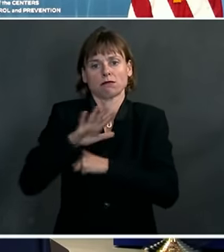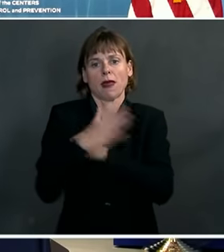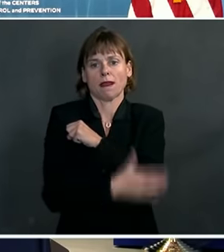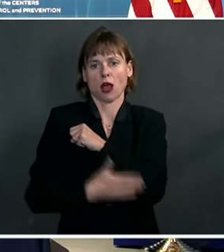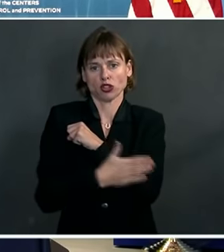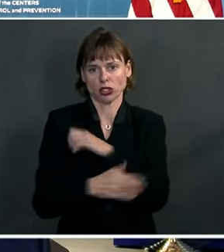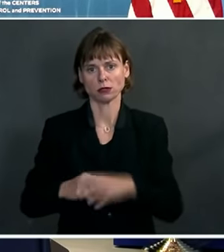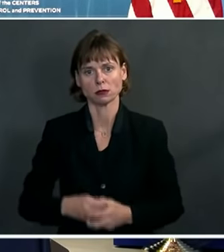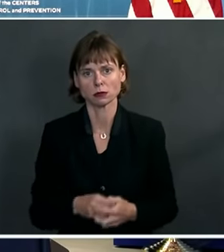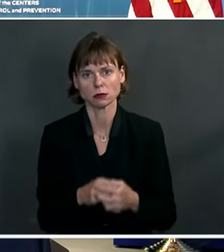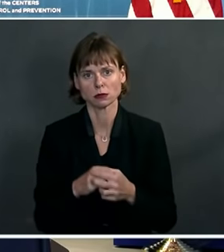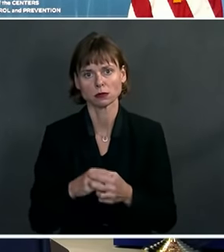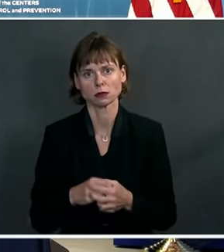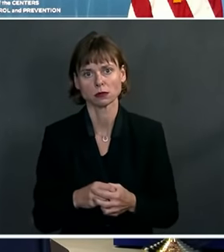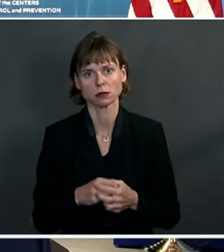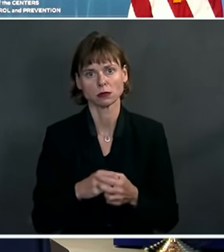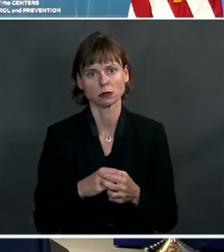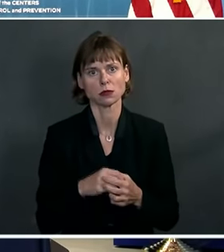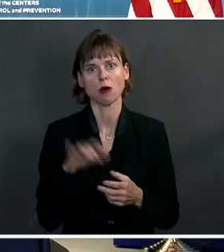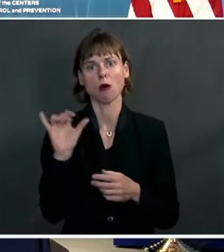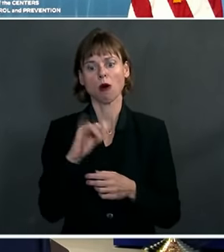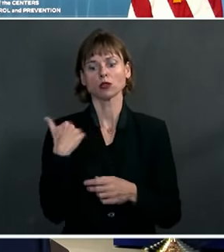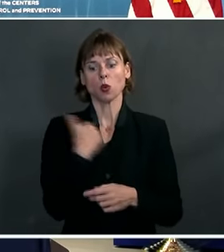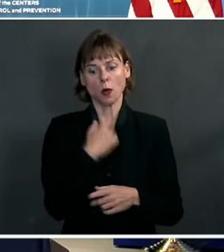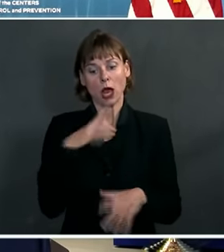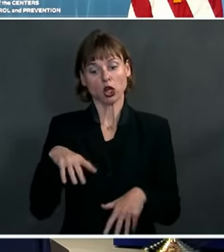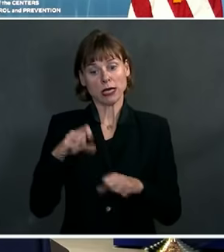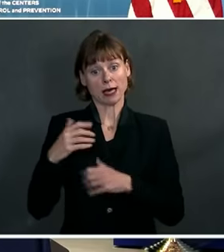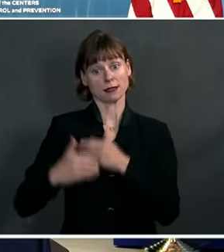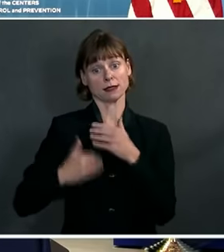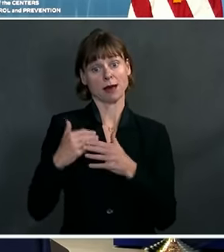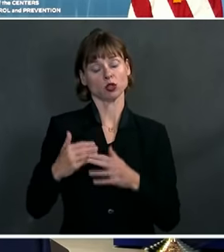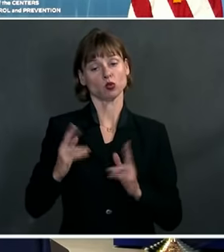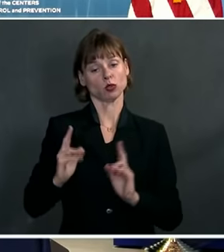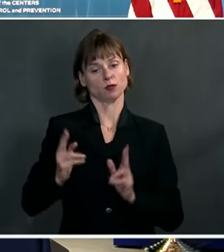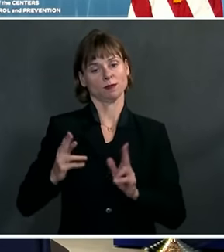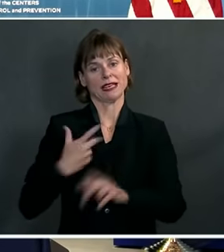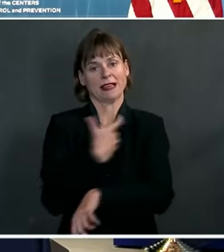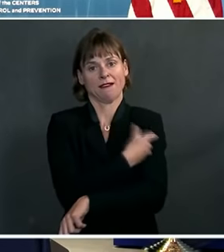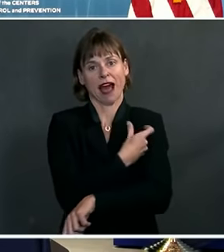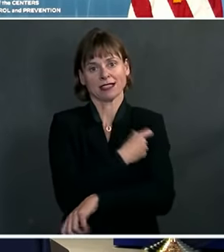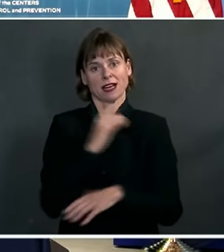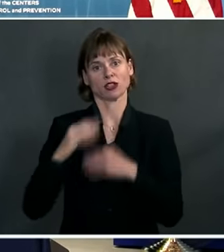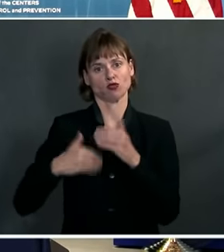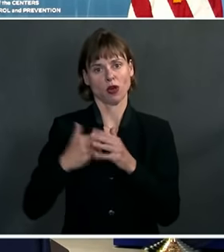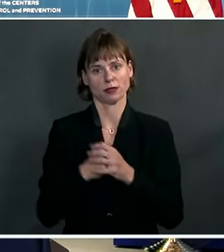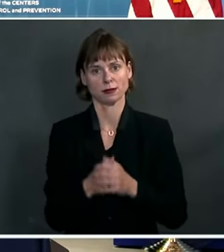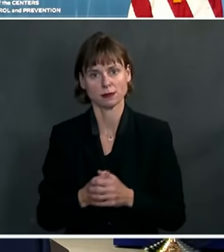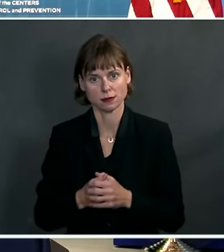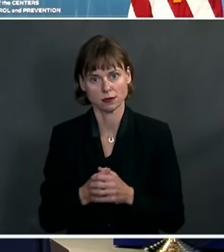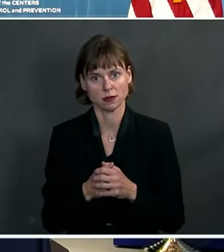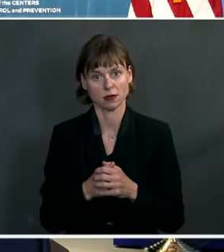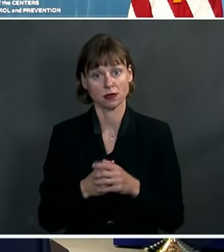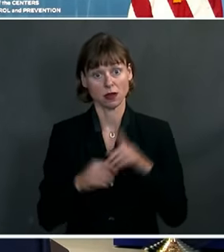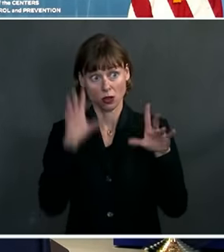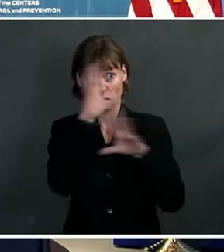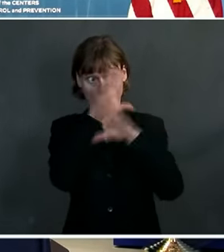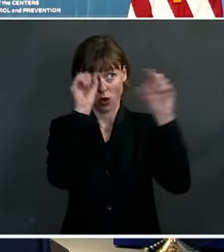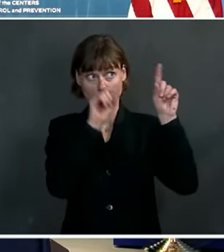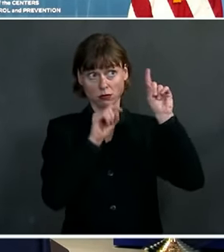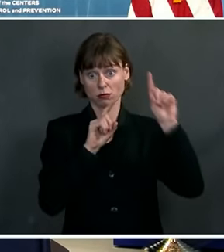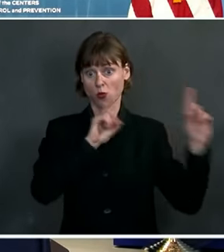We're also taking steps to speed the vaccination administration process. At the President's direction,